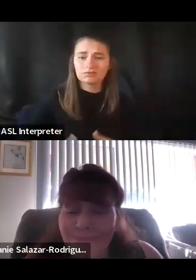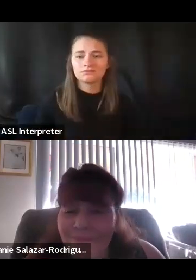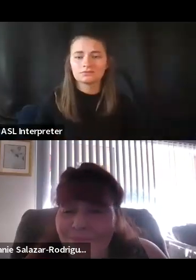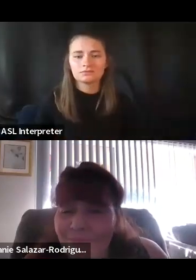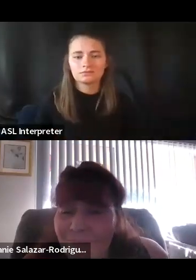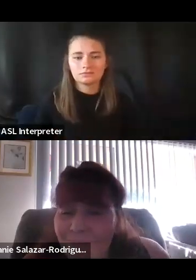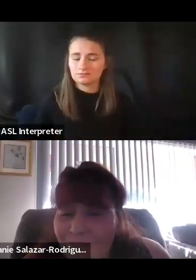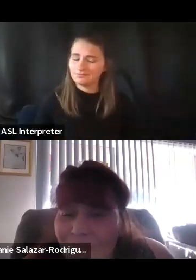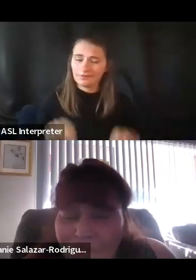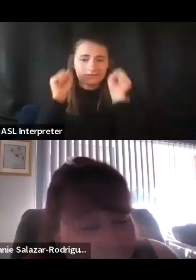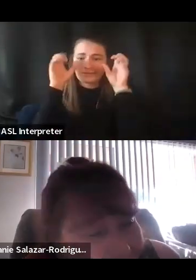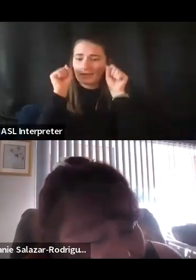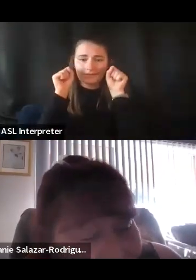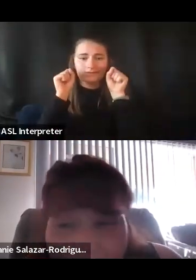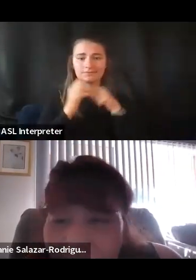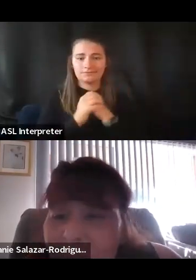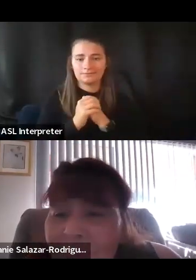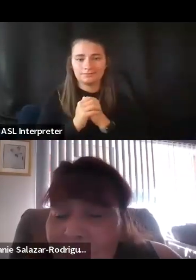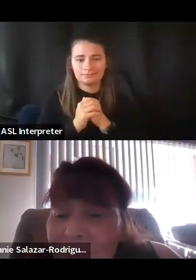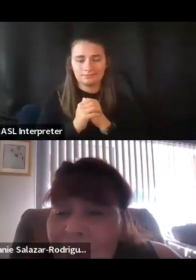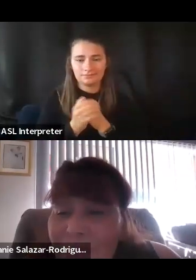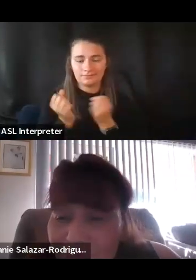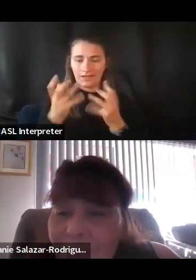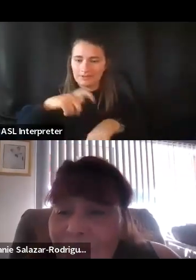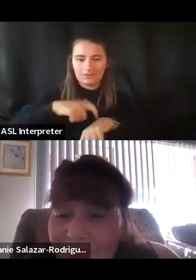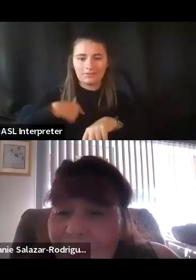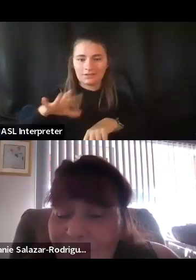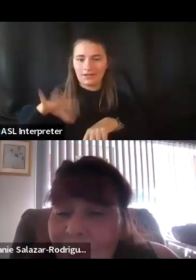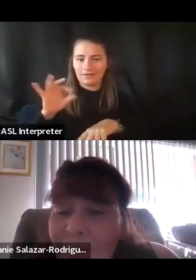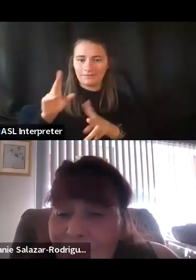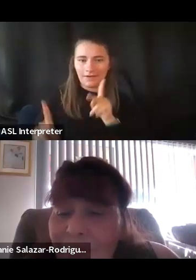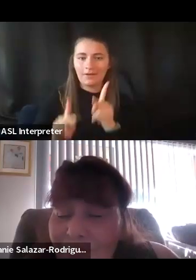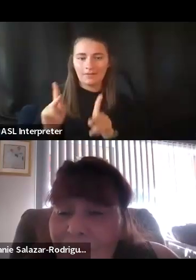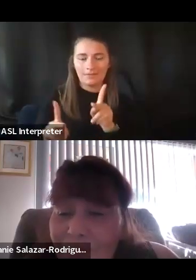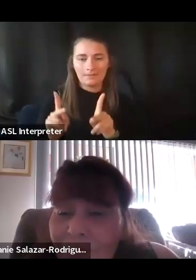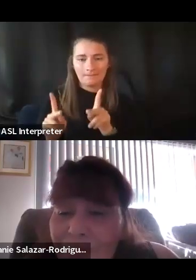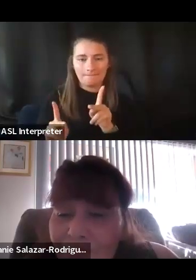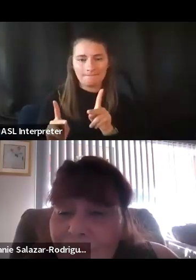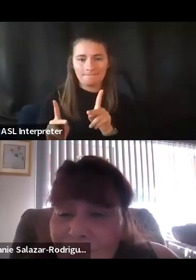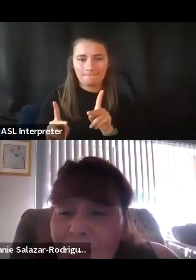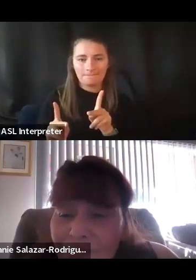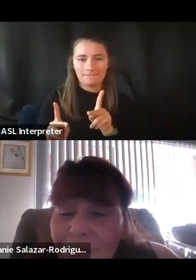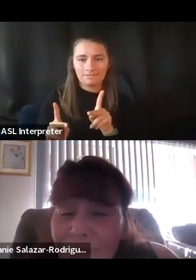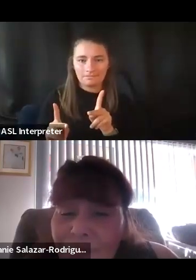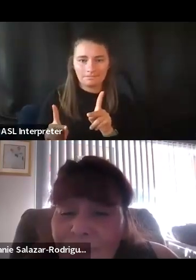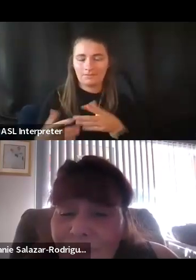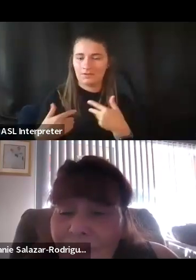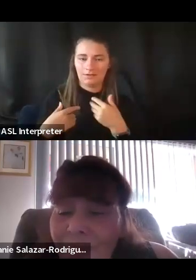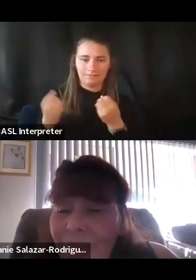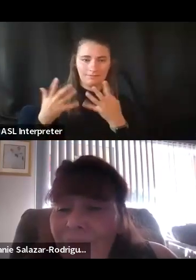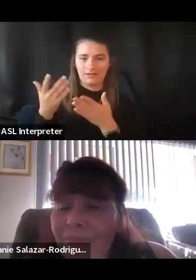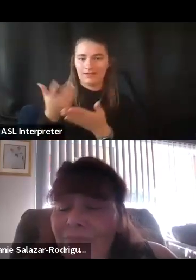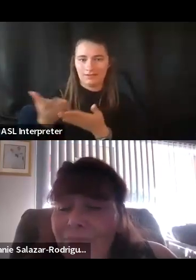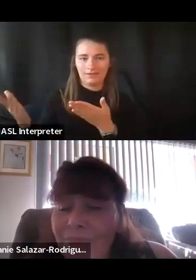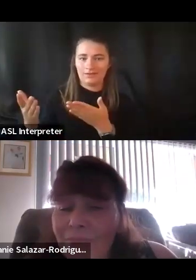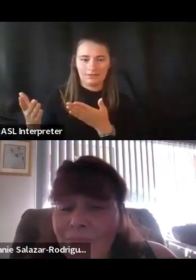It's amazing how many times I have found people that have done the same things I have done. And I have amazing